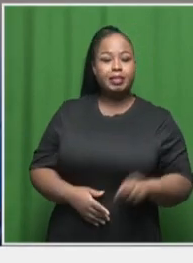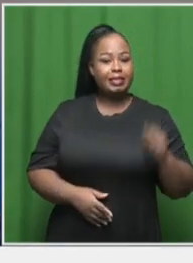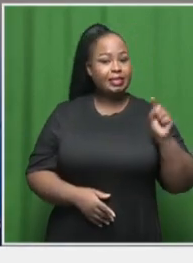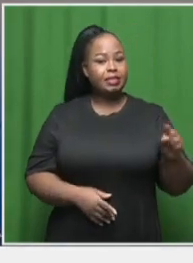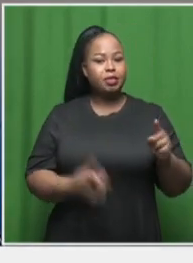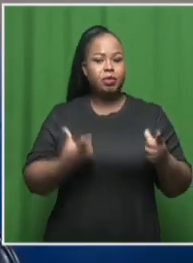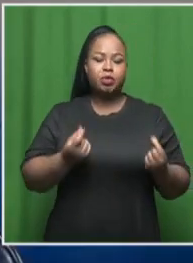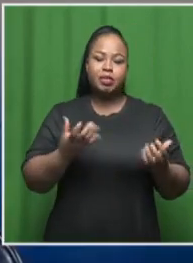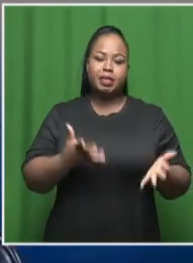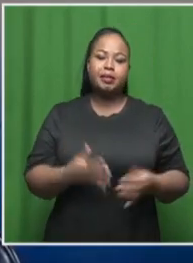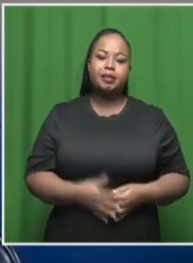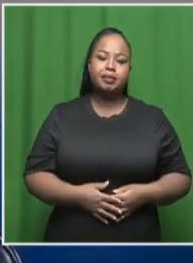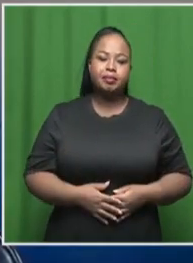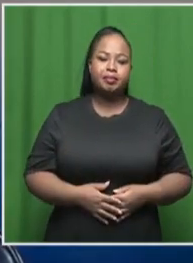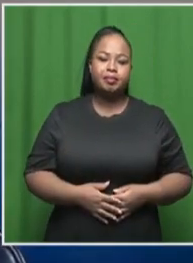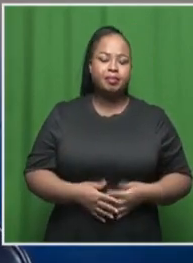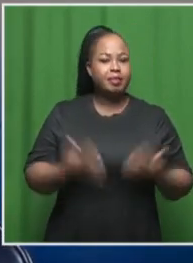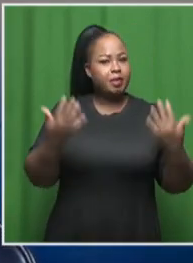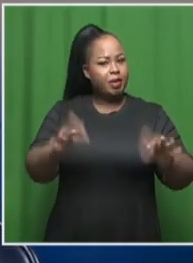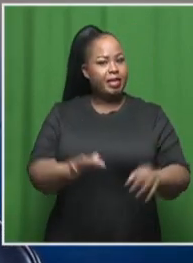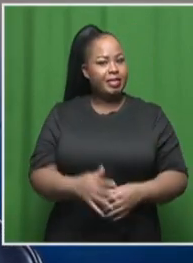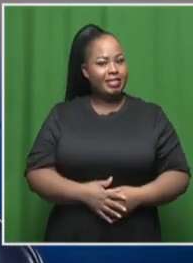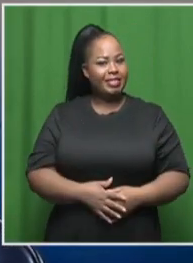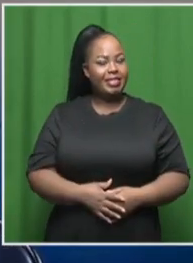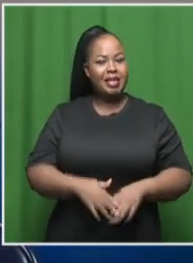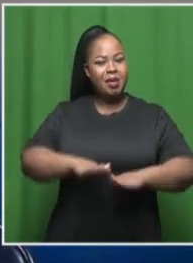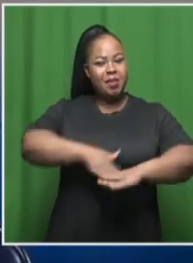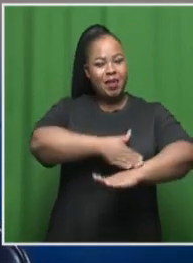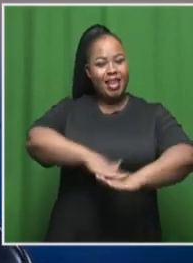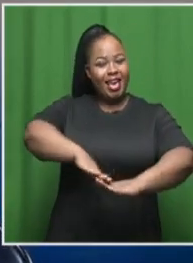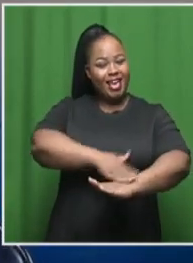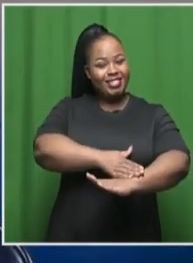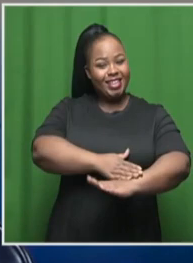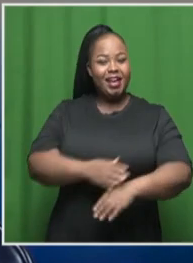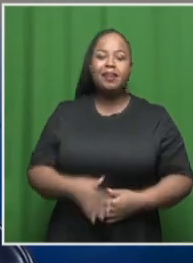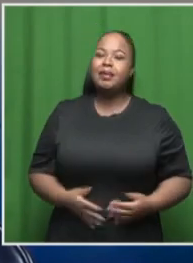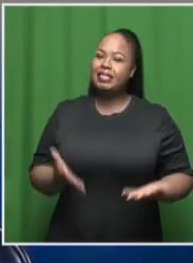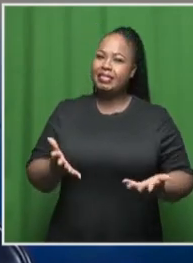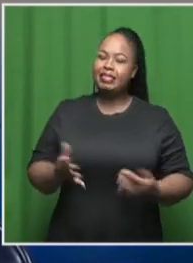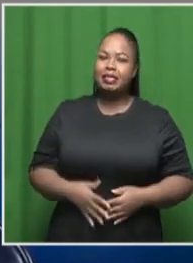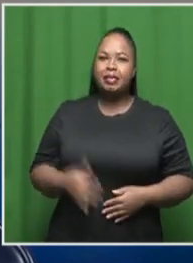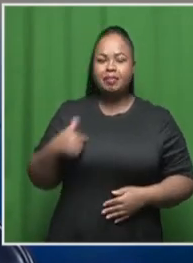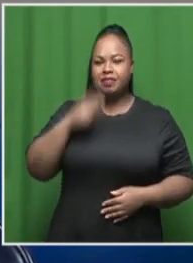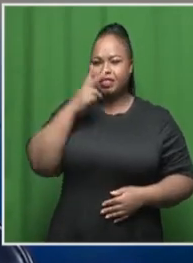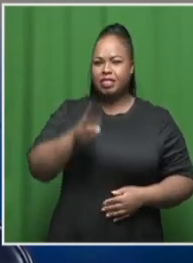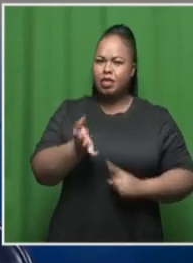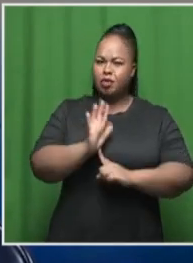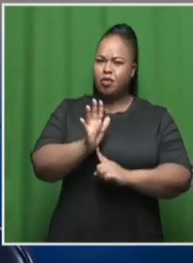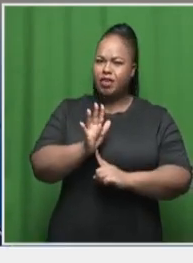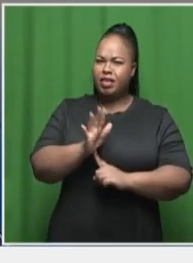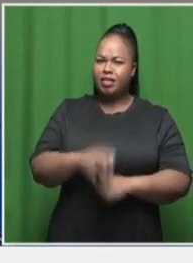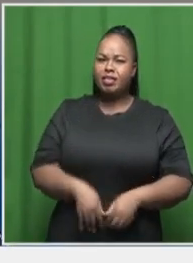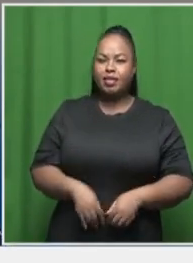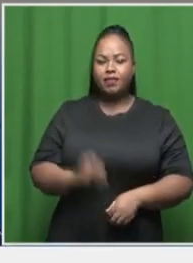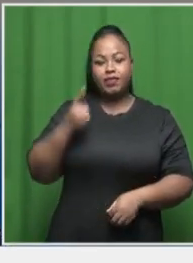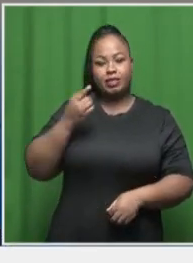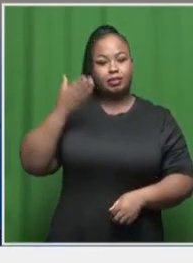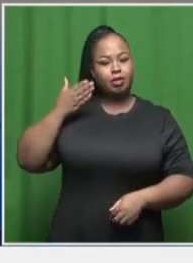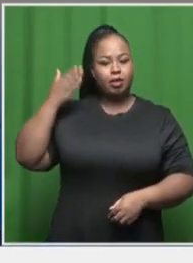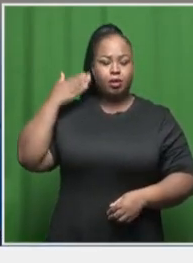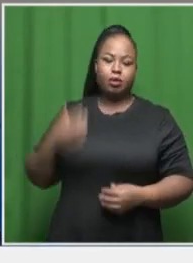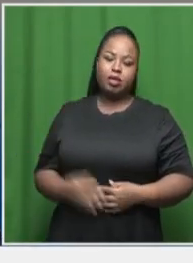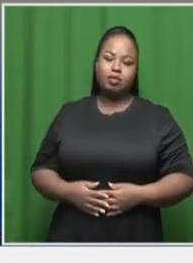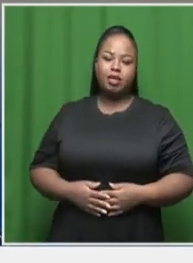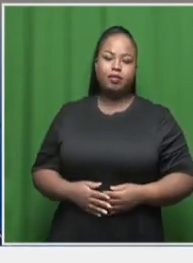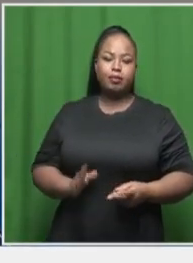story that we're doing? yes. Yeah, Madagascar, hey? Mm So, I've probably seen the movie like the first one. I haven't watched all